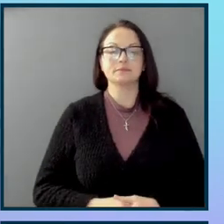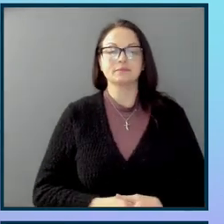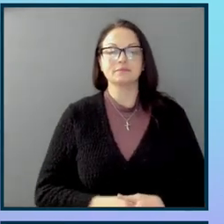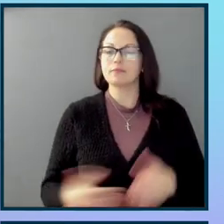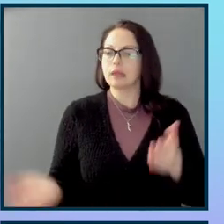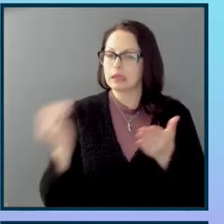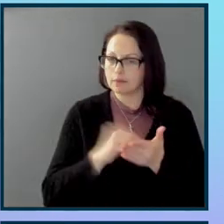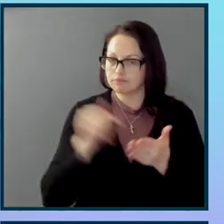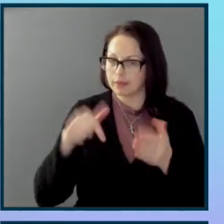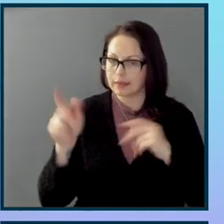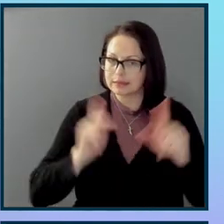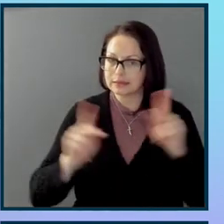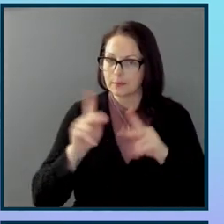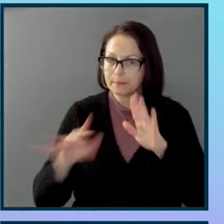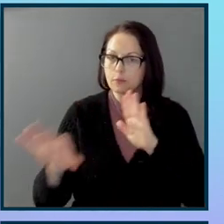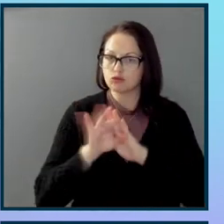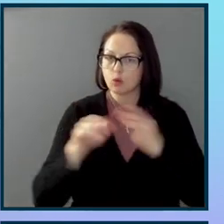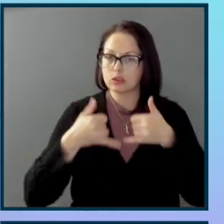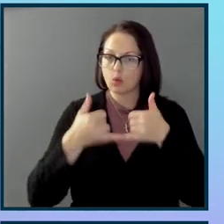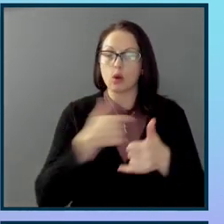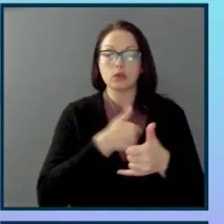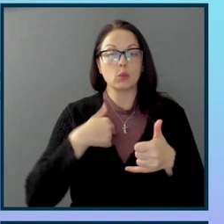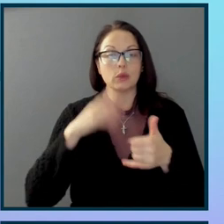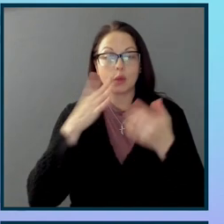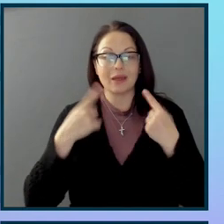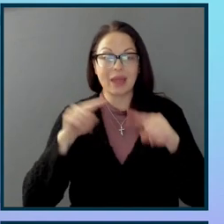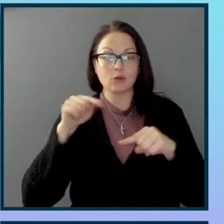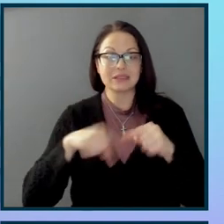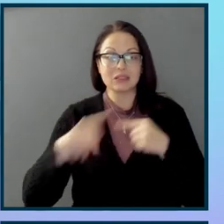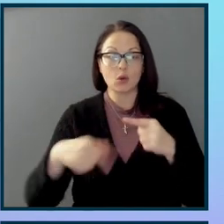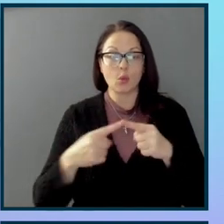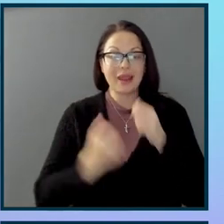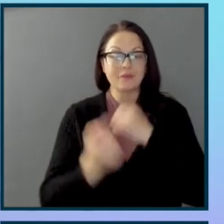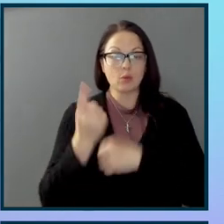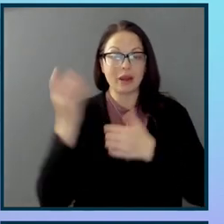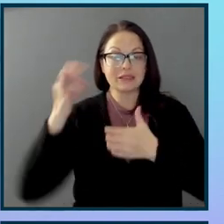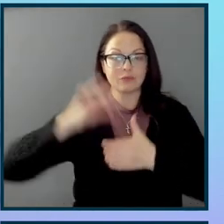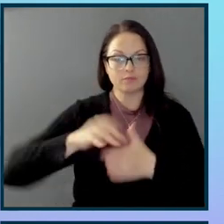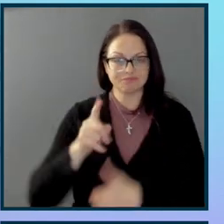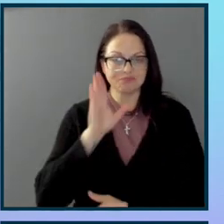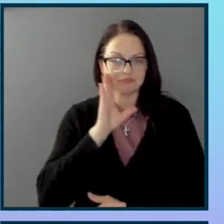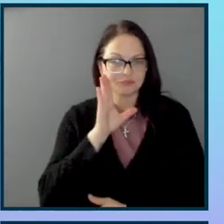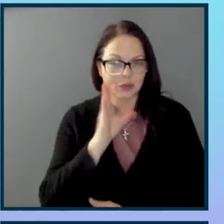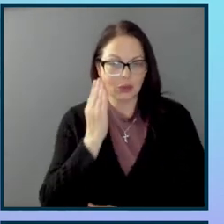people choice award. We will announce this once everybody has voted, you will get to know who won the